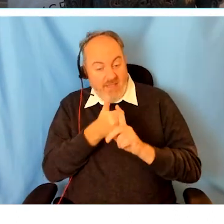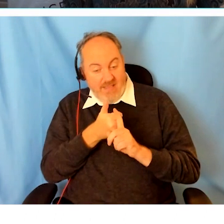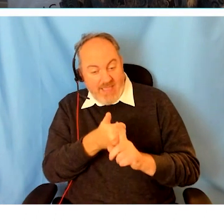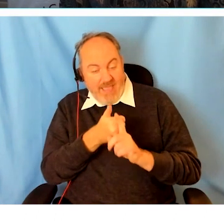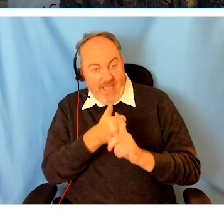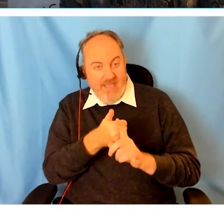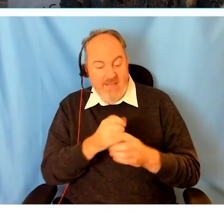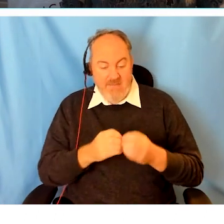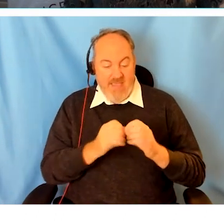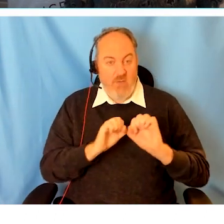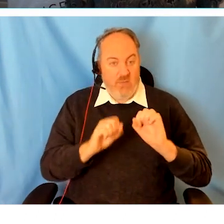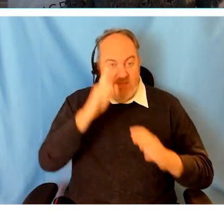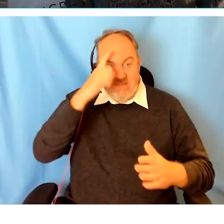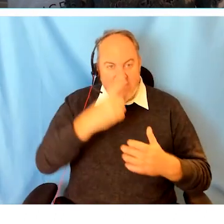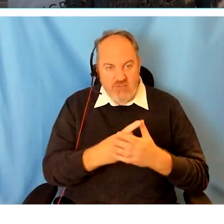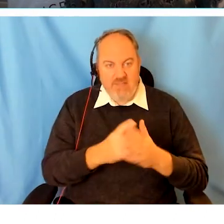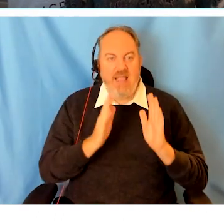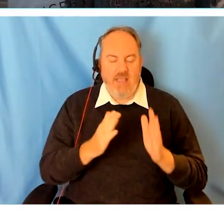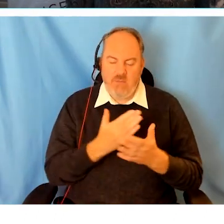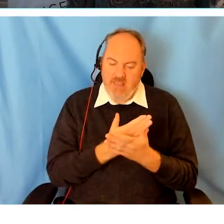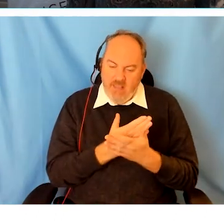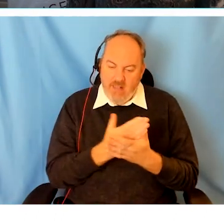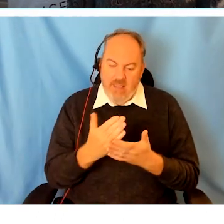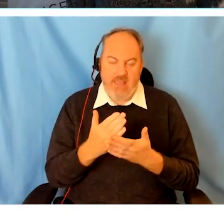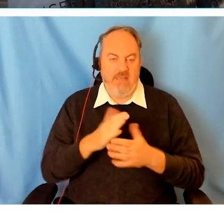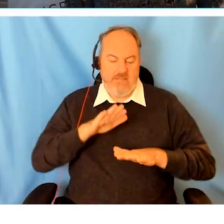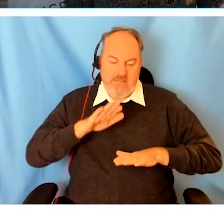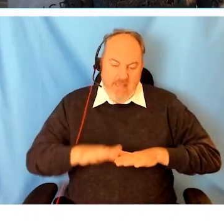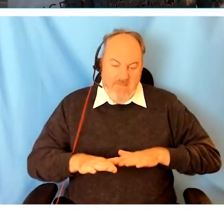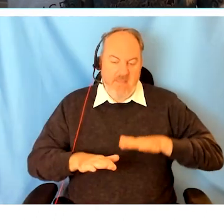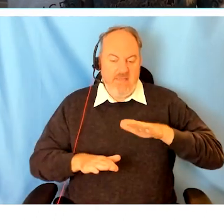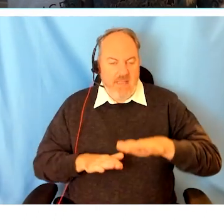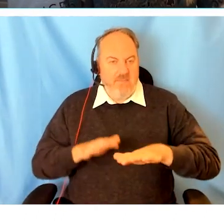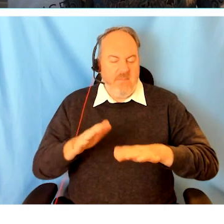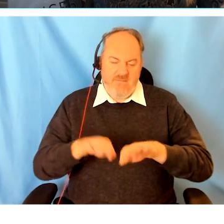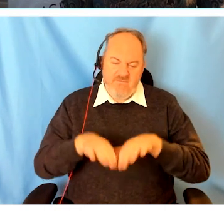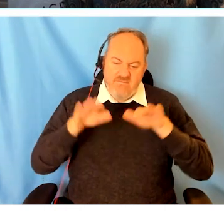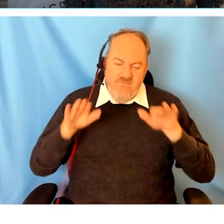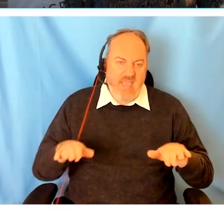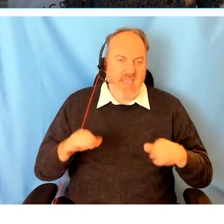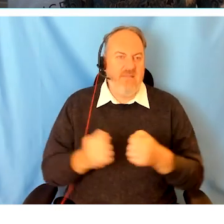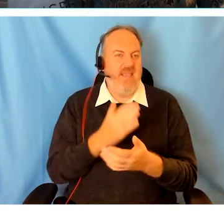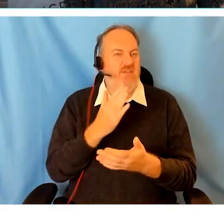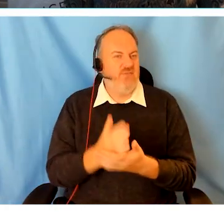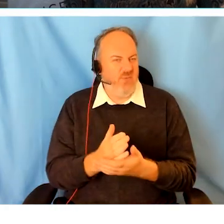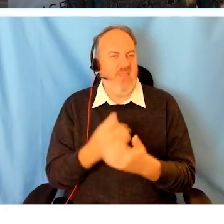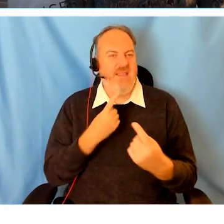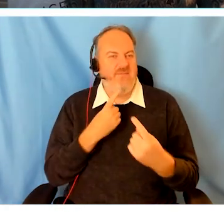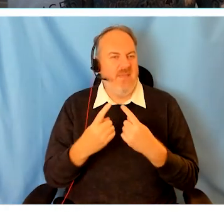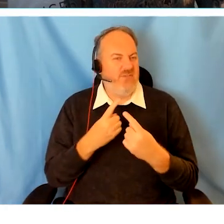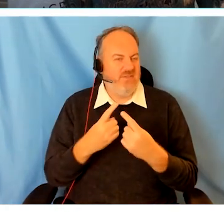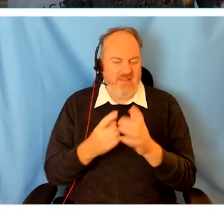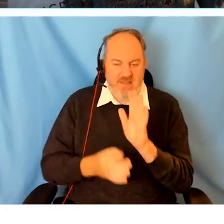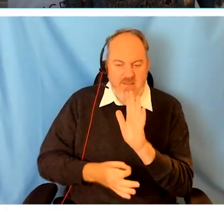It has to be a step-by-step process that is sustained, checked and improved, enhanced,